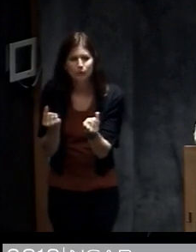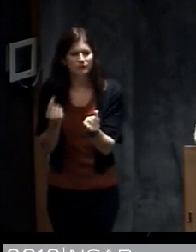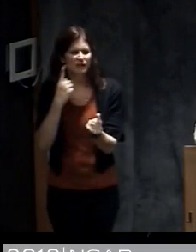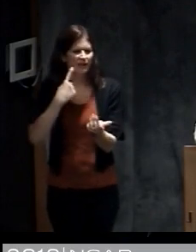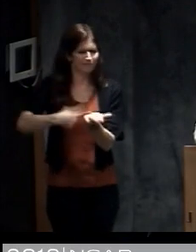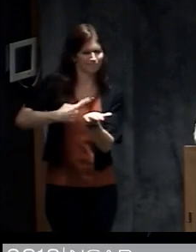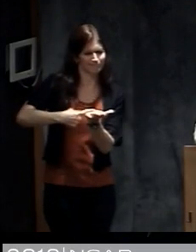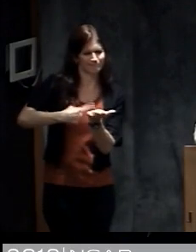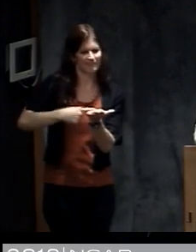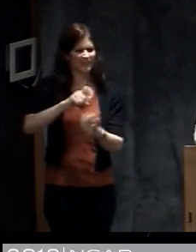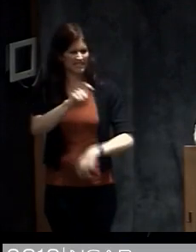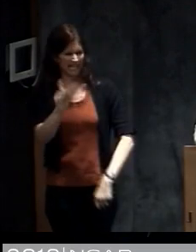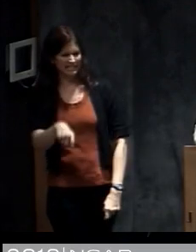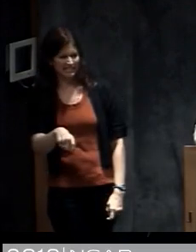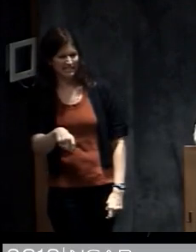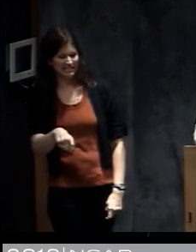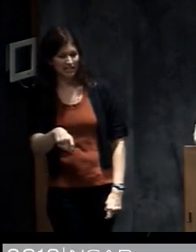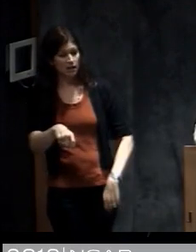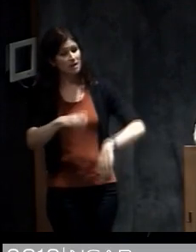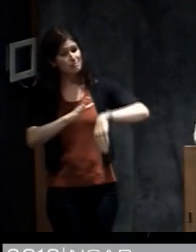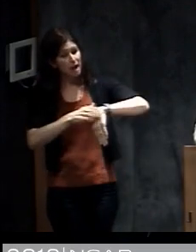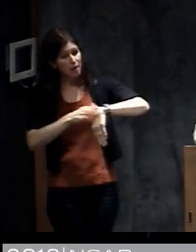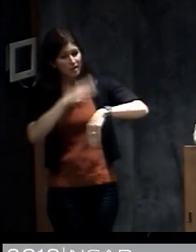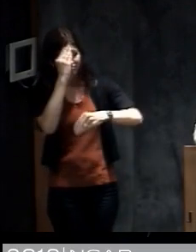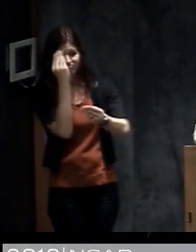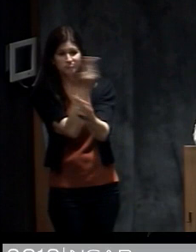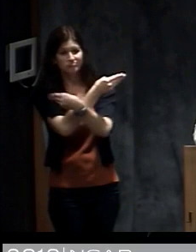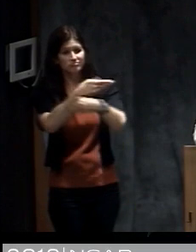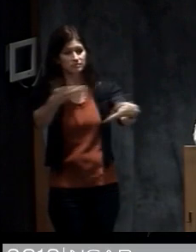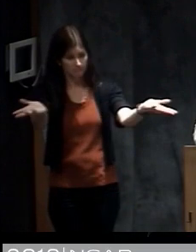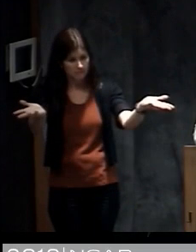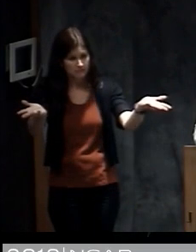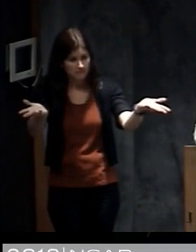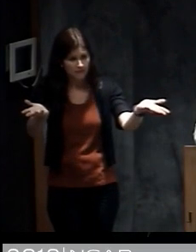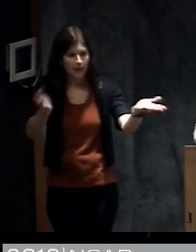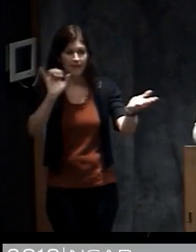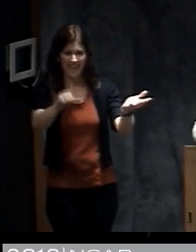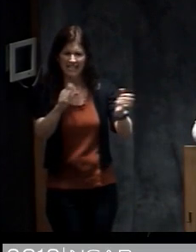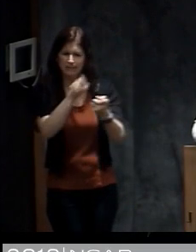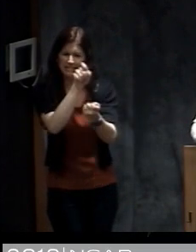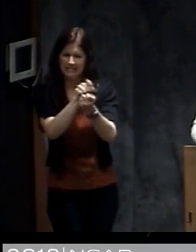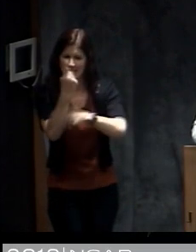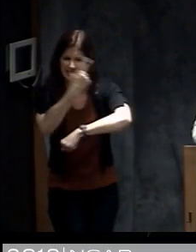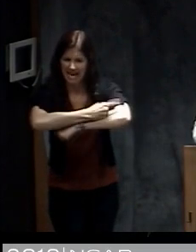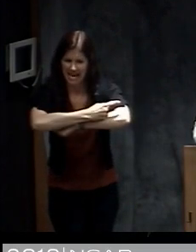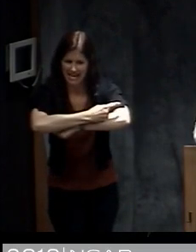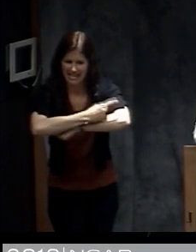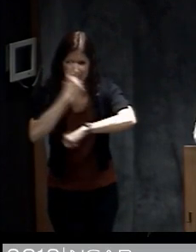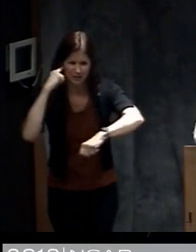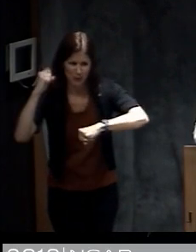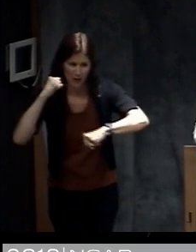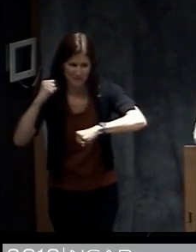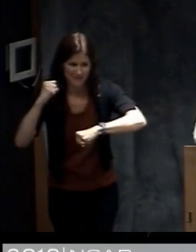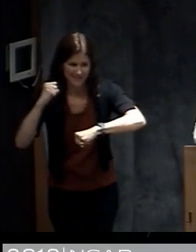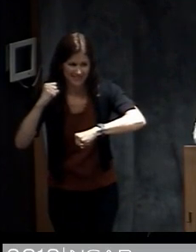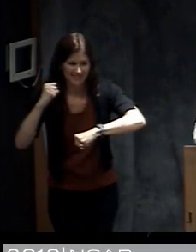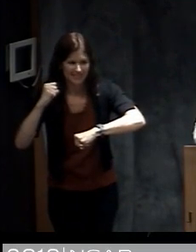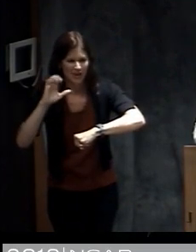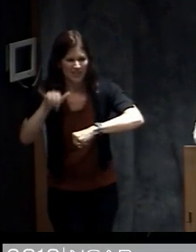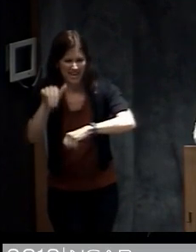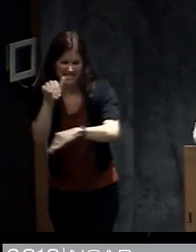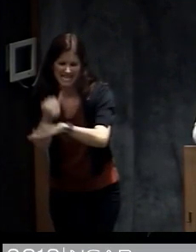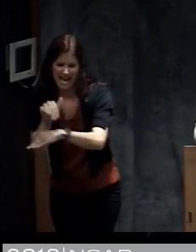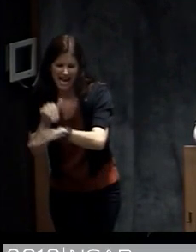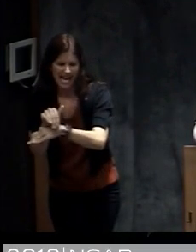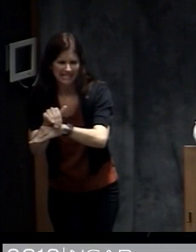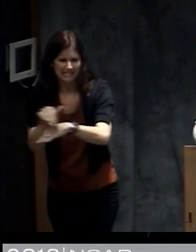Galveston. So the public was warned over telephone and verbally. And this all happened the day of the storm. So the storm affected Galveston that evening and during